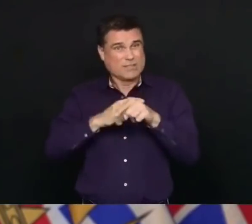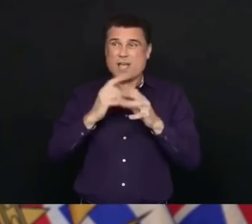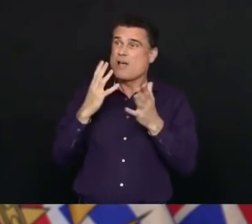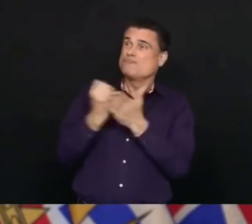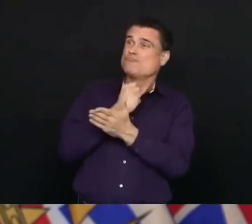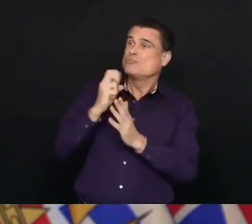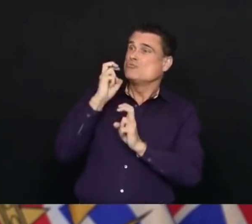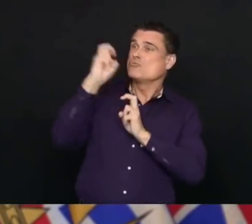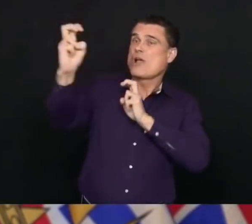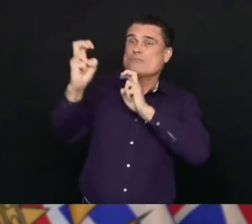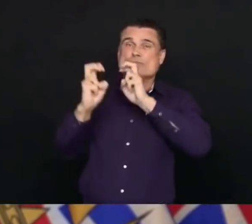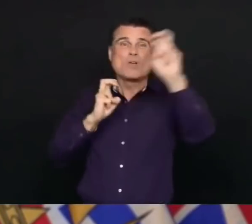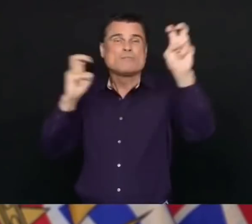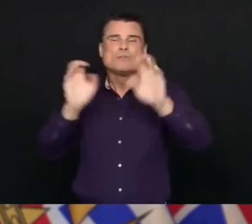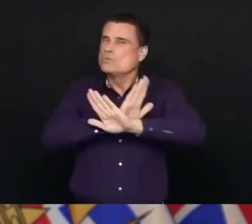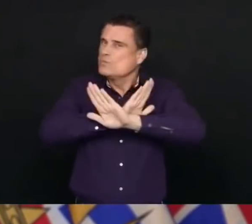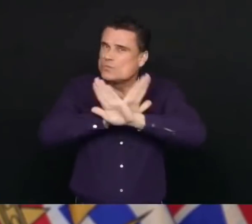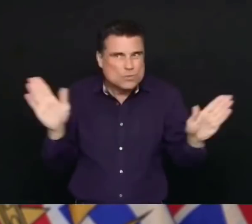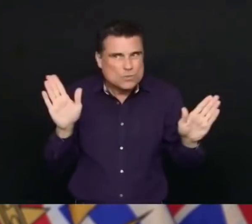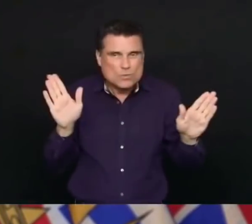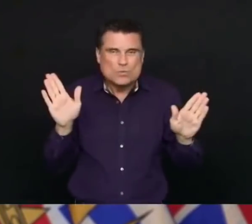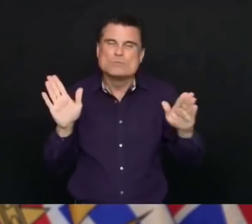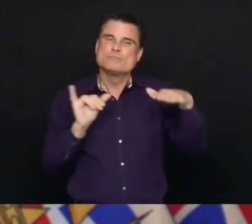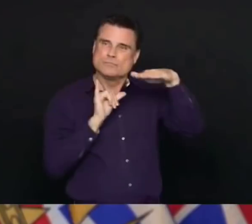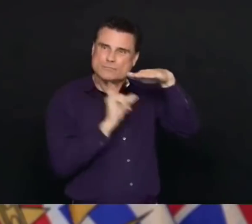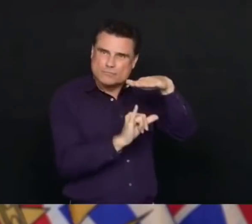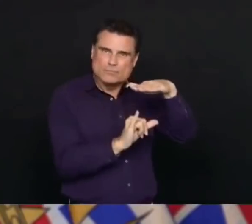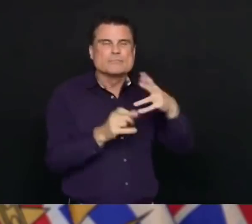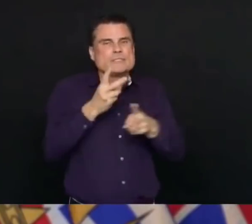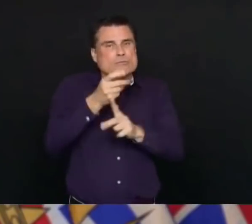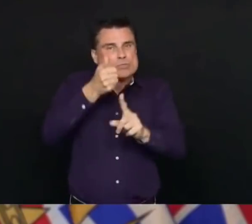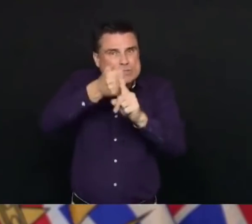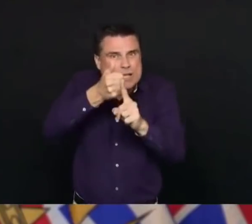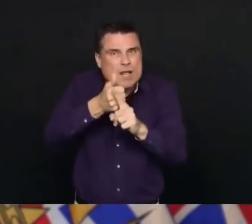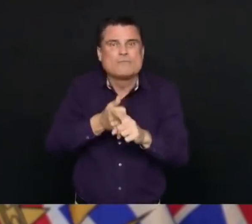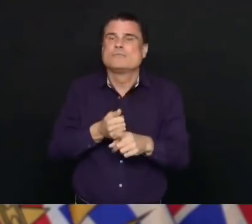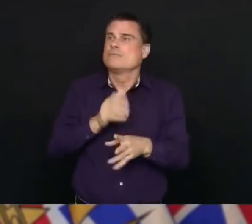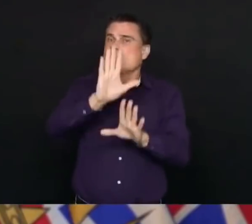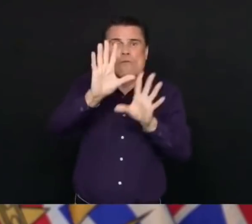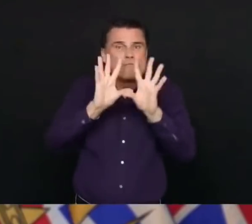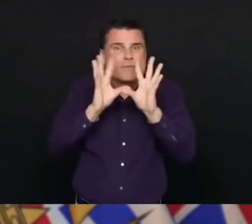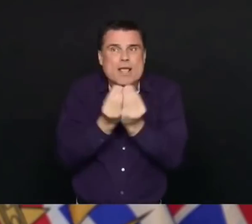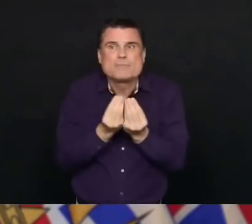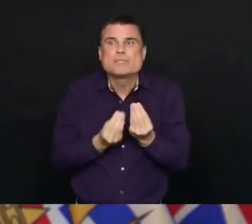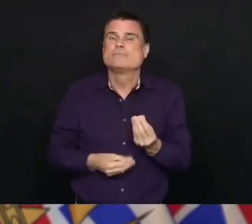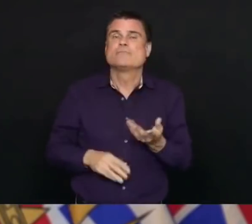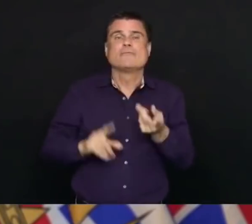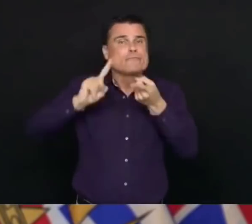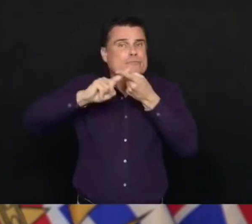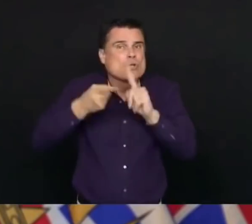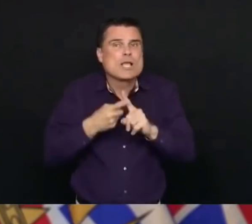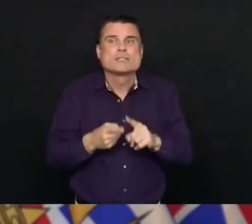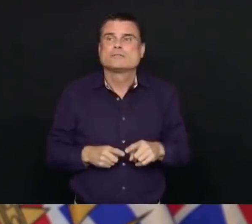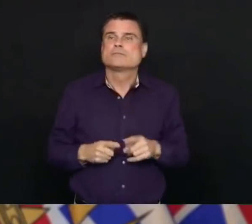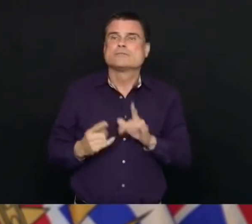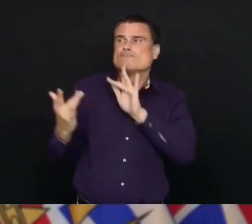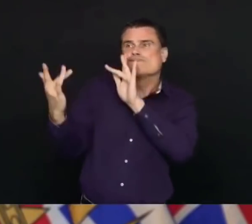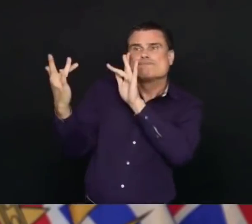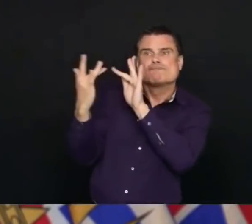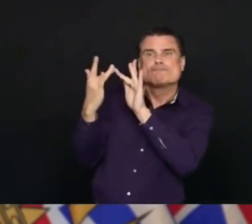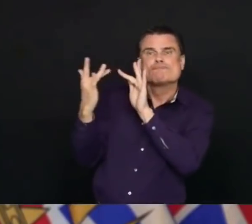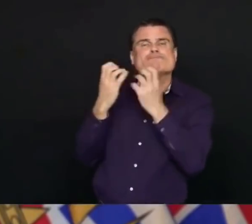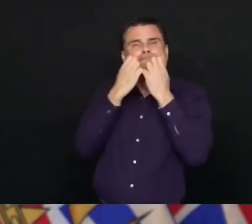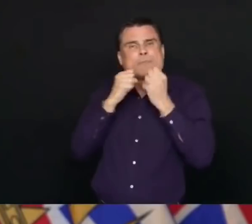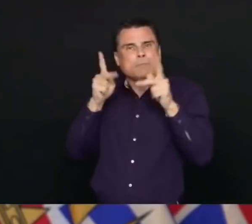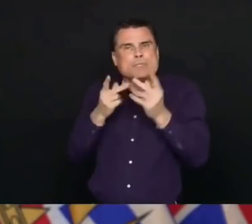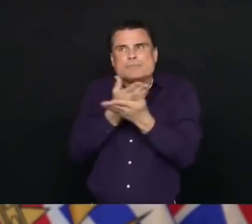family, with the people we live with, with our close circle of friends. Have fun, but be safe. Reach out to your elderly